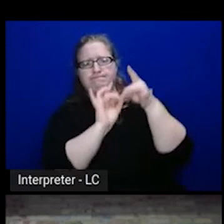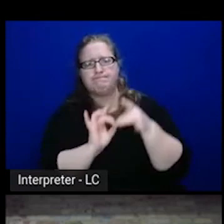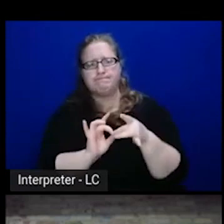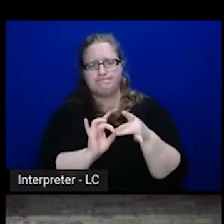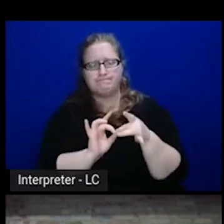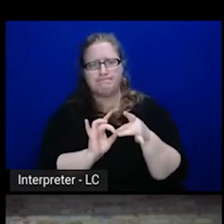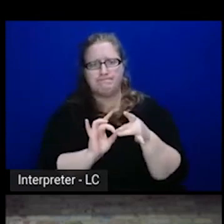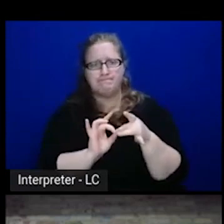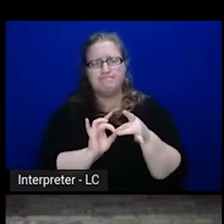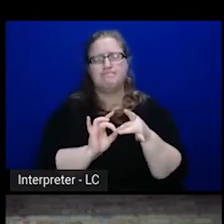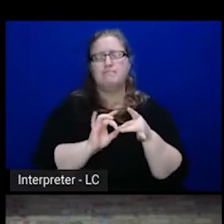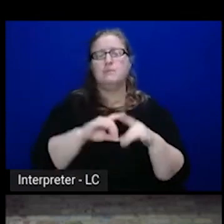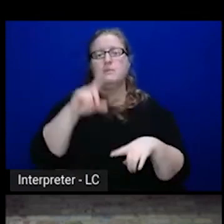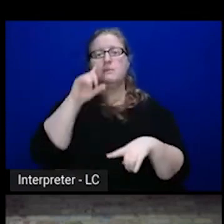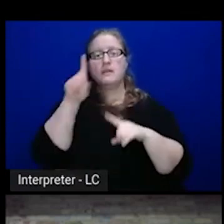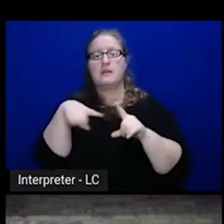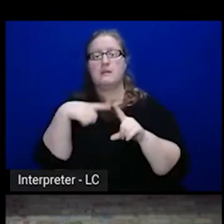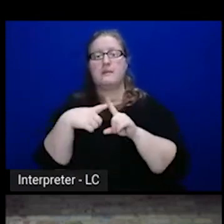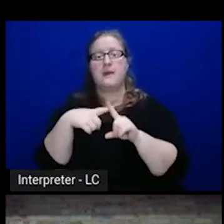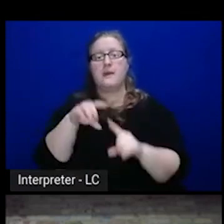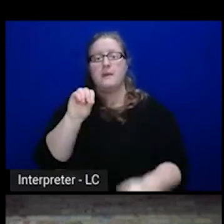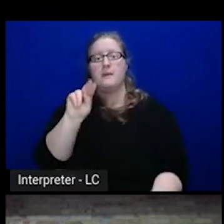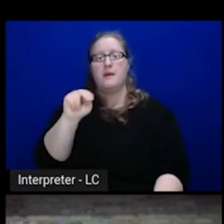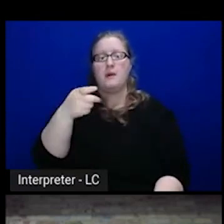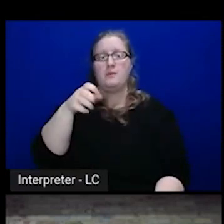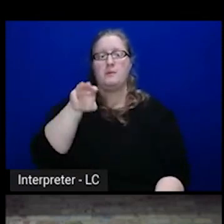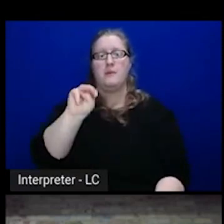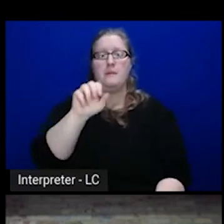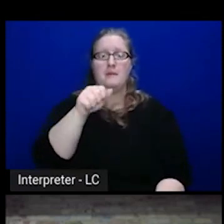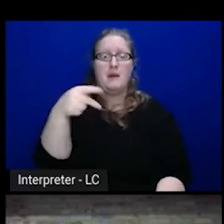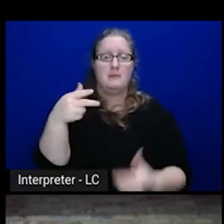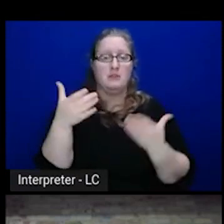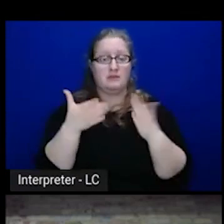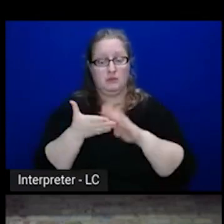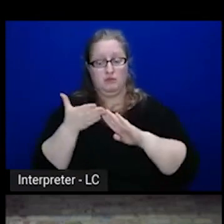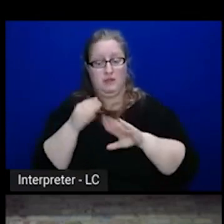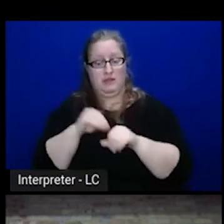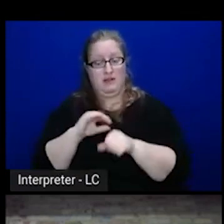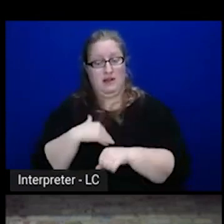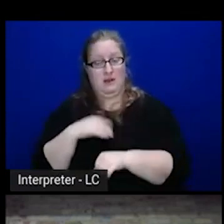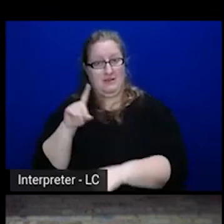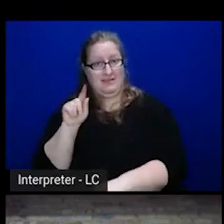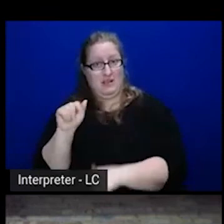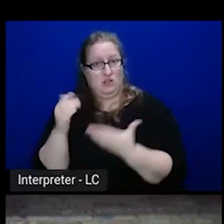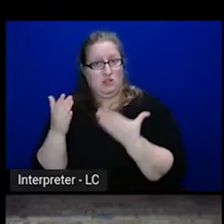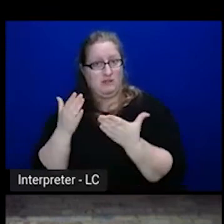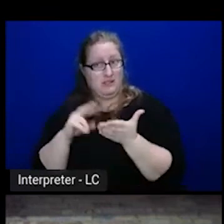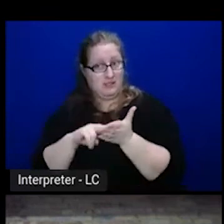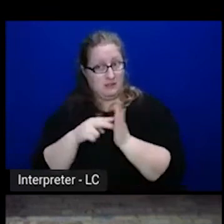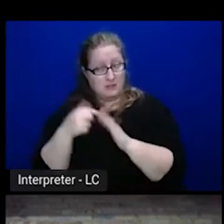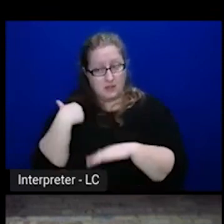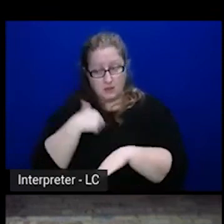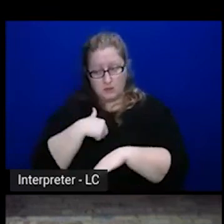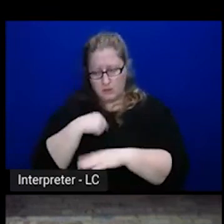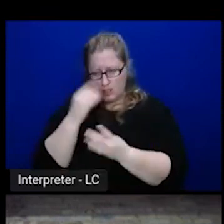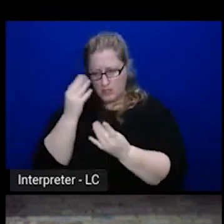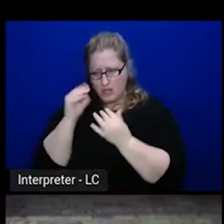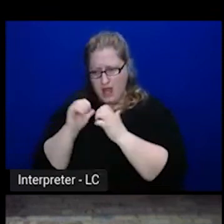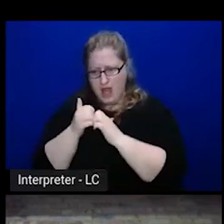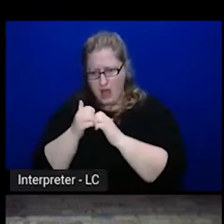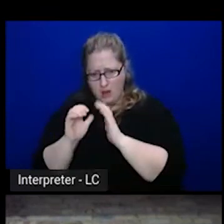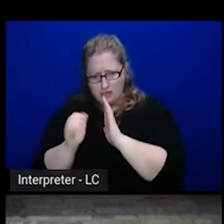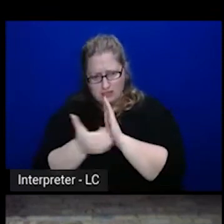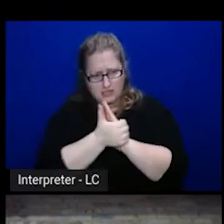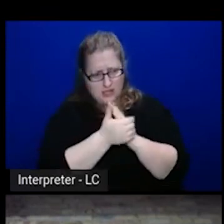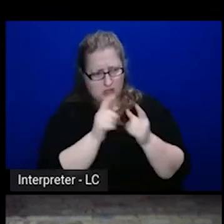those on-prem applications or services that are running in our data centers, we're not necessarily thinking about how can I attach these to a service mesh?